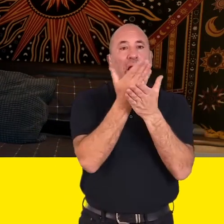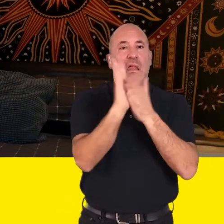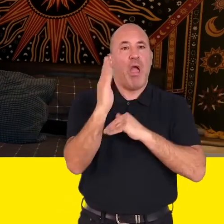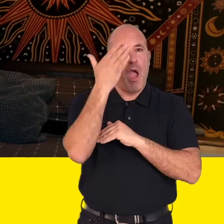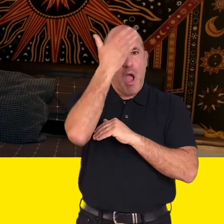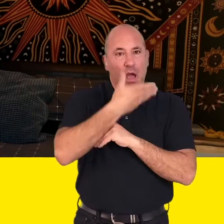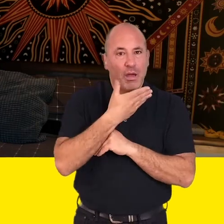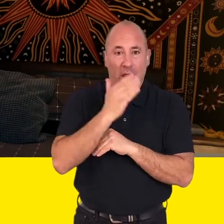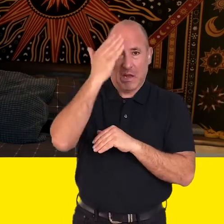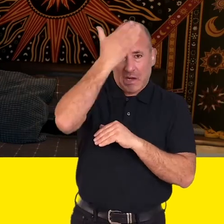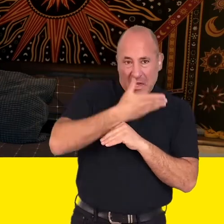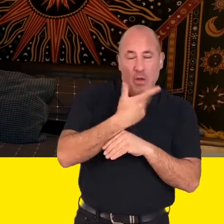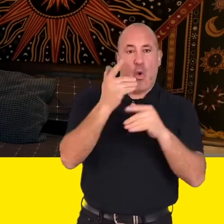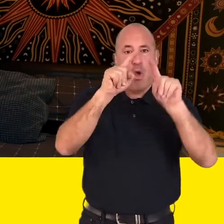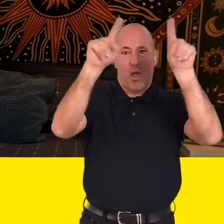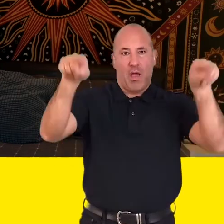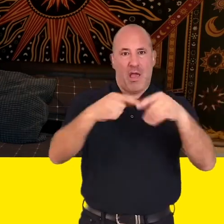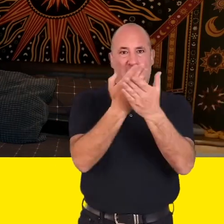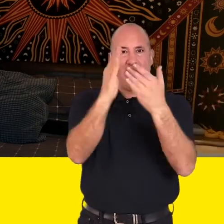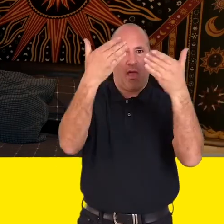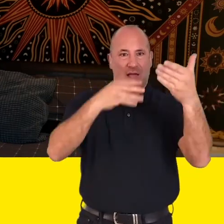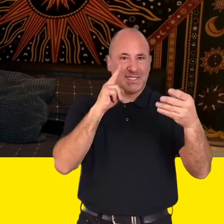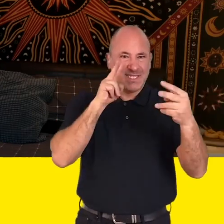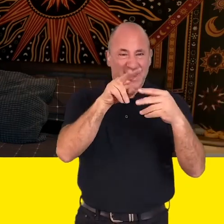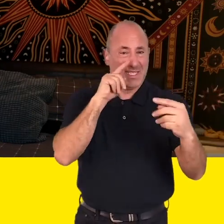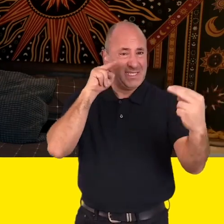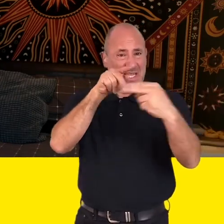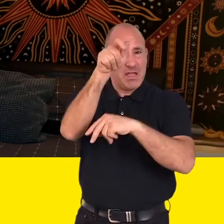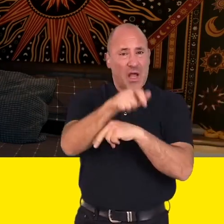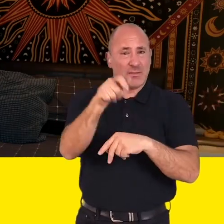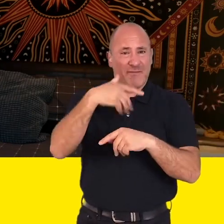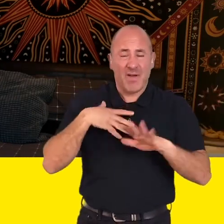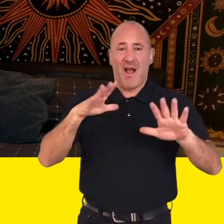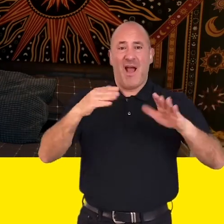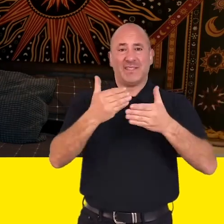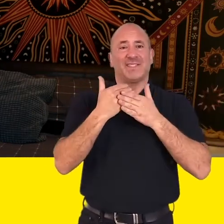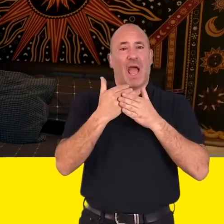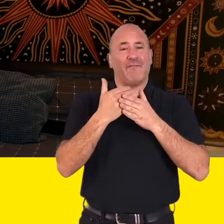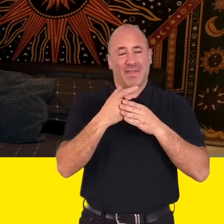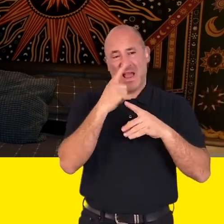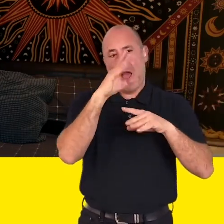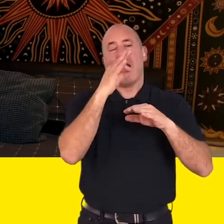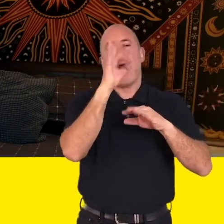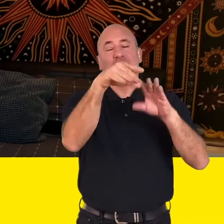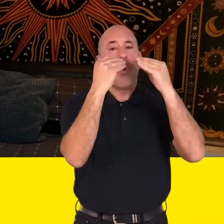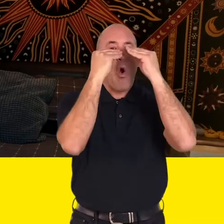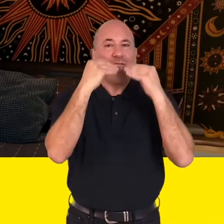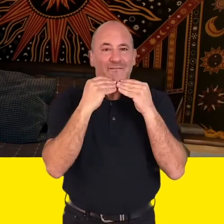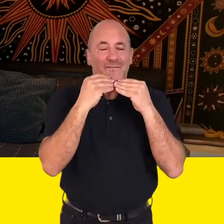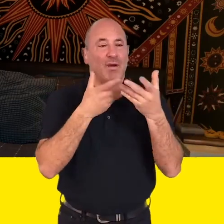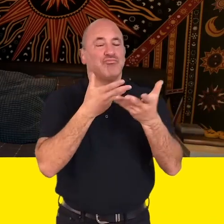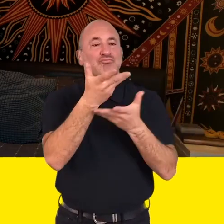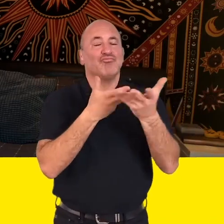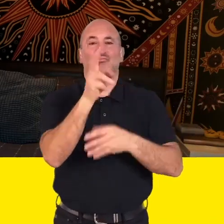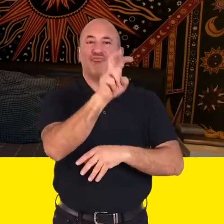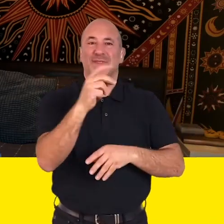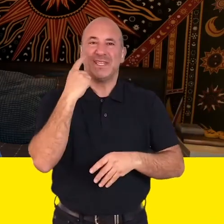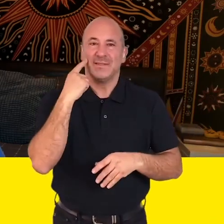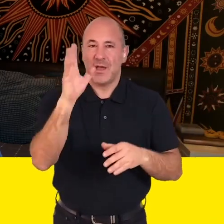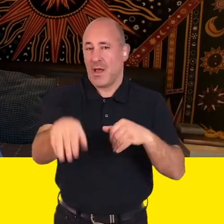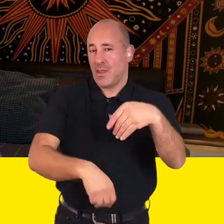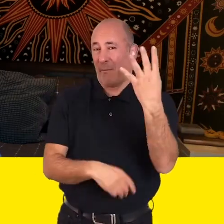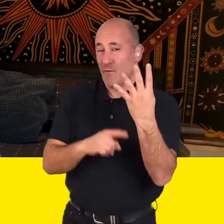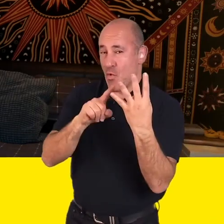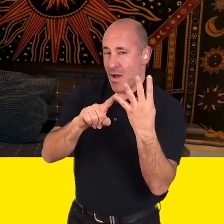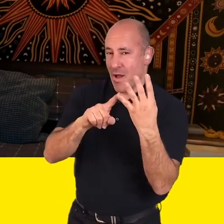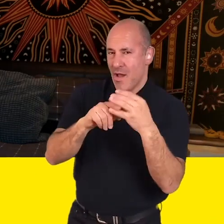clear face mask or transparent wall between you and the customer can help you both feel safer in asking the customer to lower their mask so that you can lip read. Four,